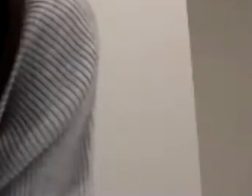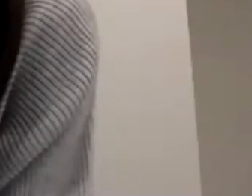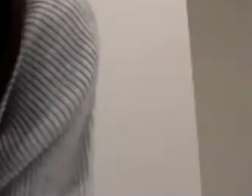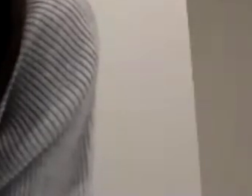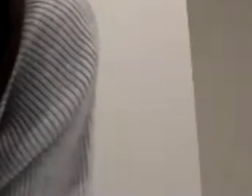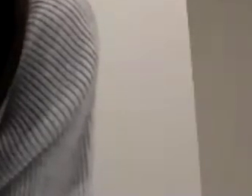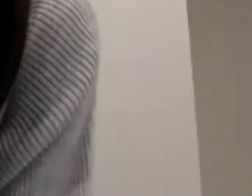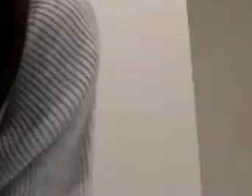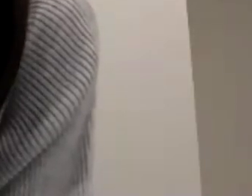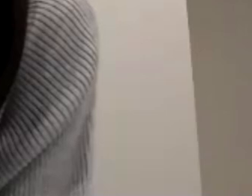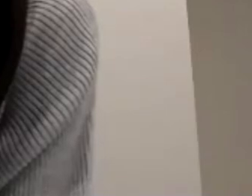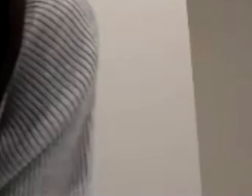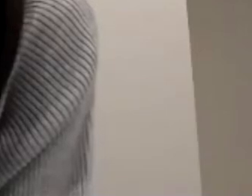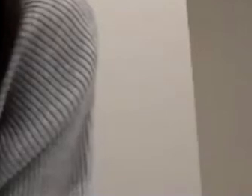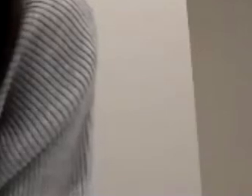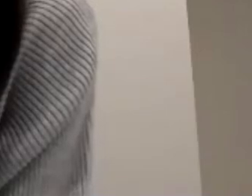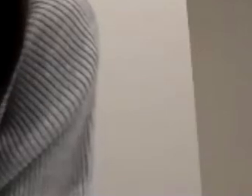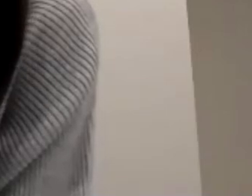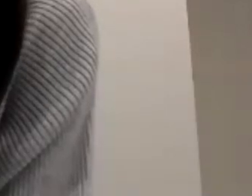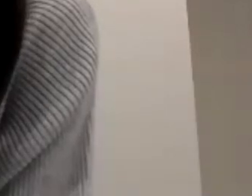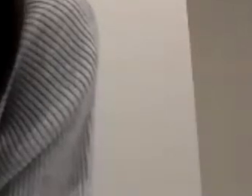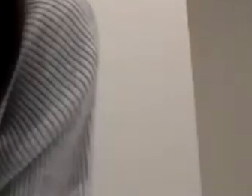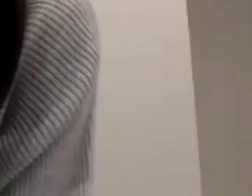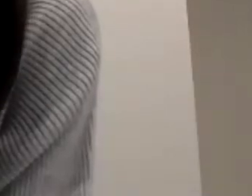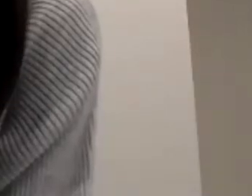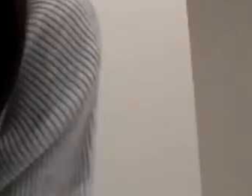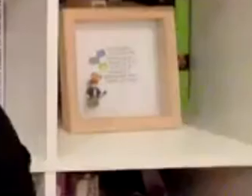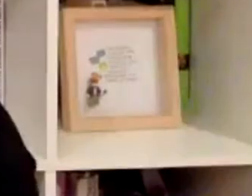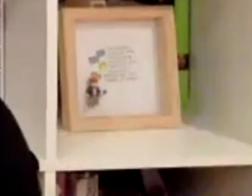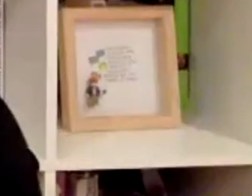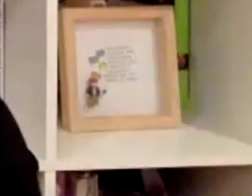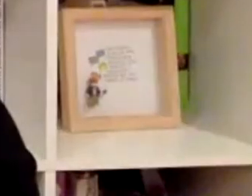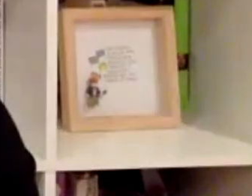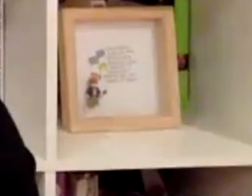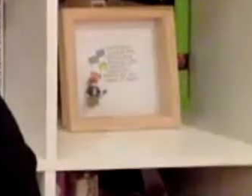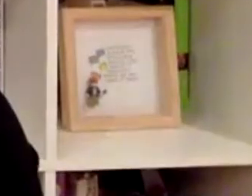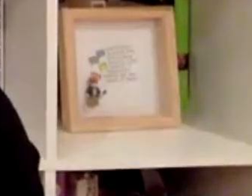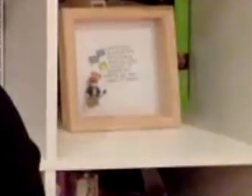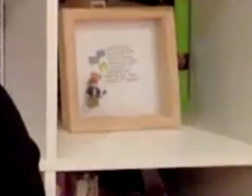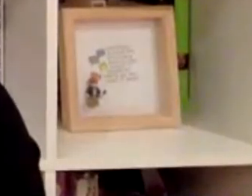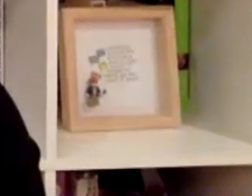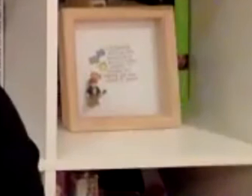school or an autism specialist school okay uh yeah so